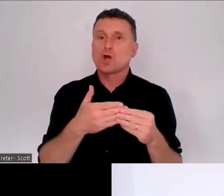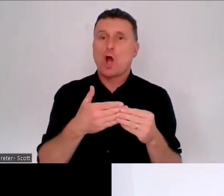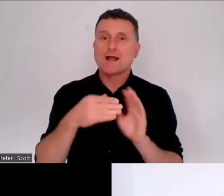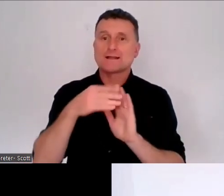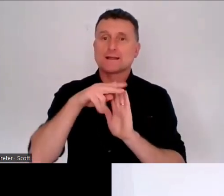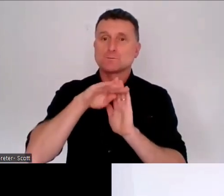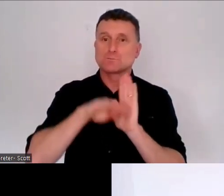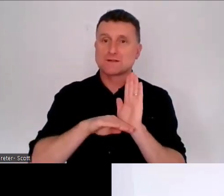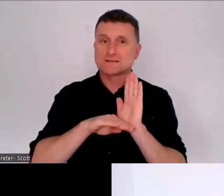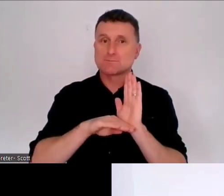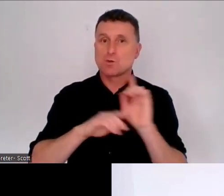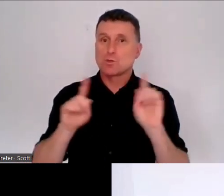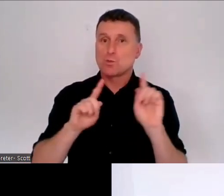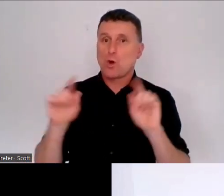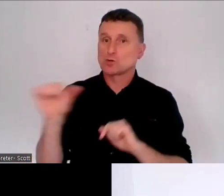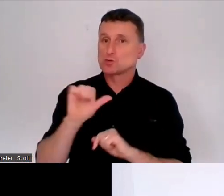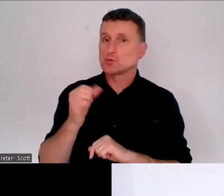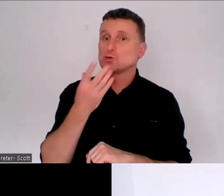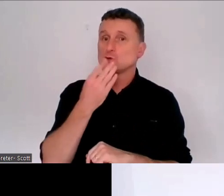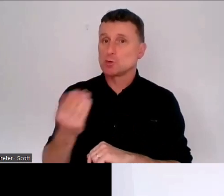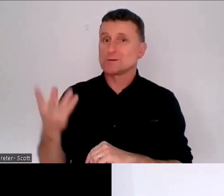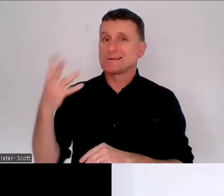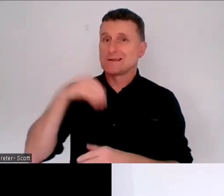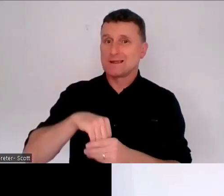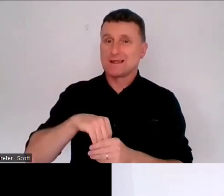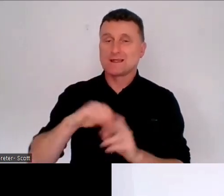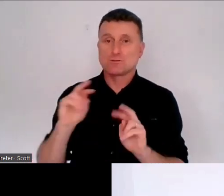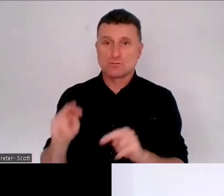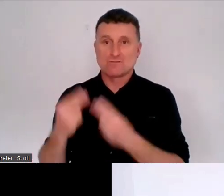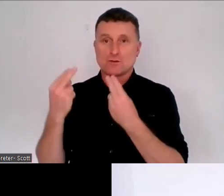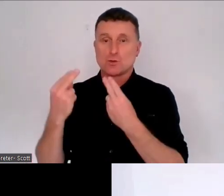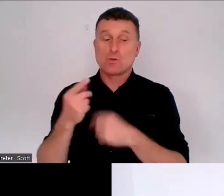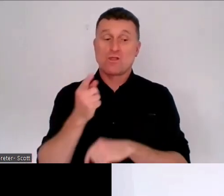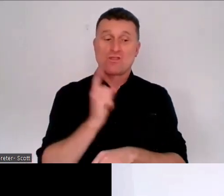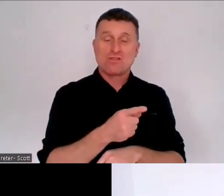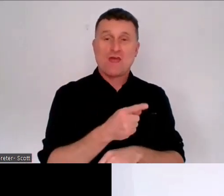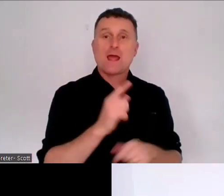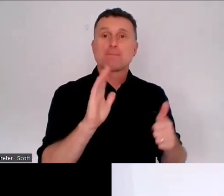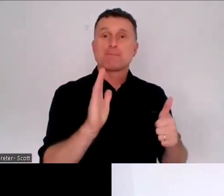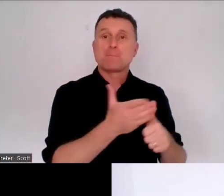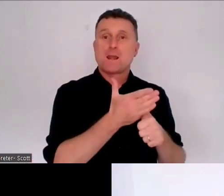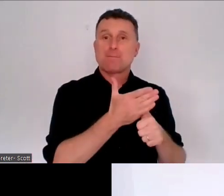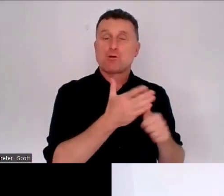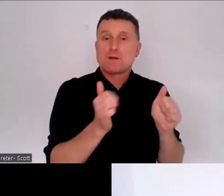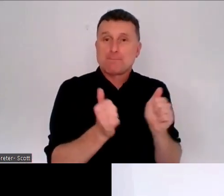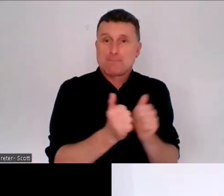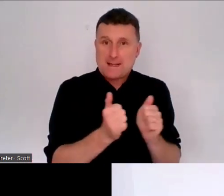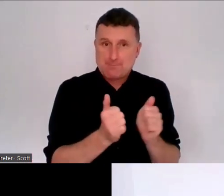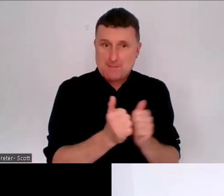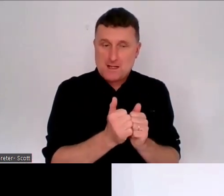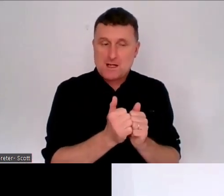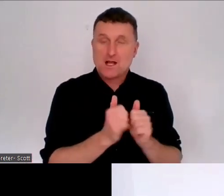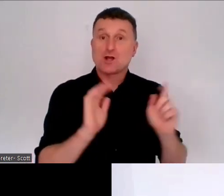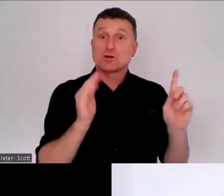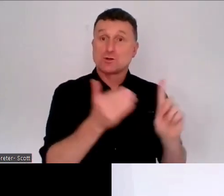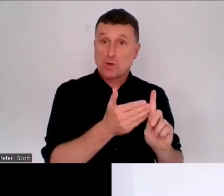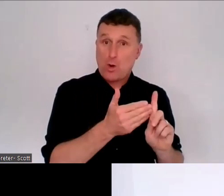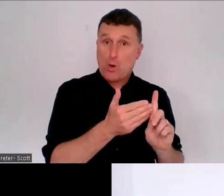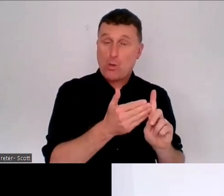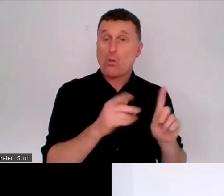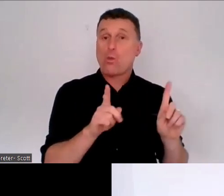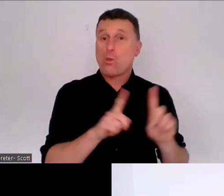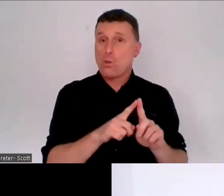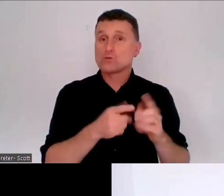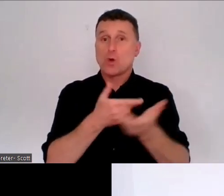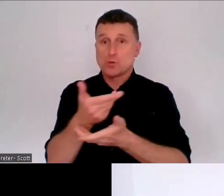And the main goal for the preliminary issues paper and for this round of consultation is to hear